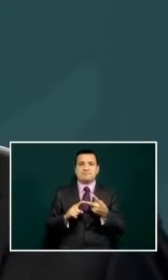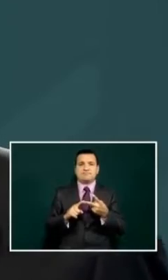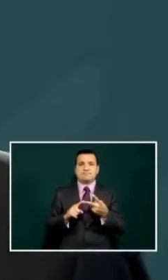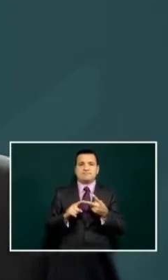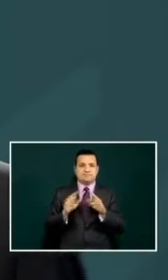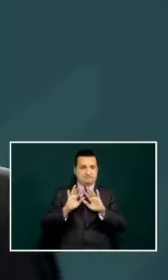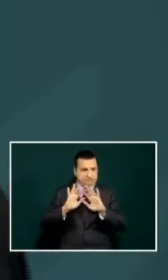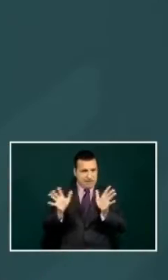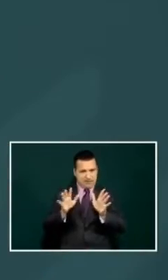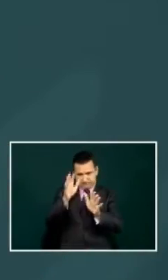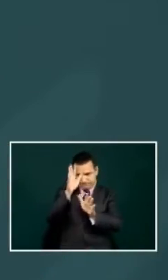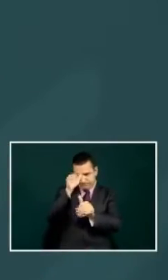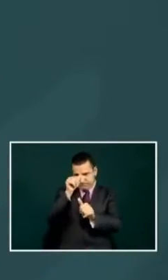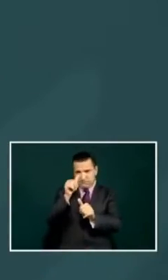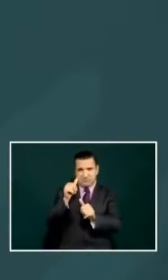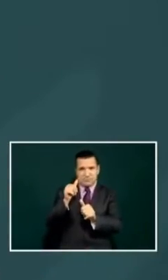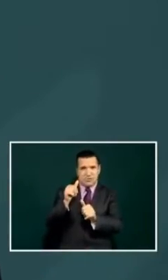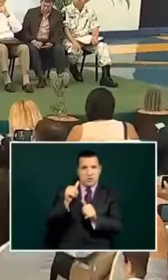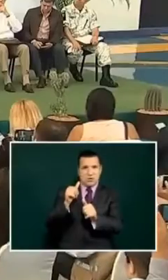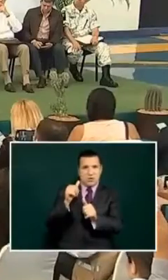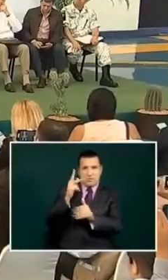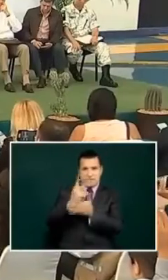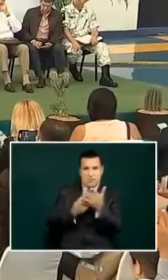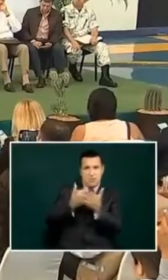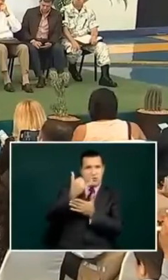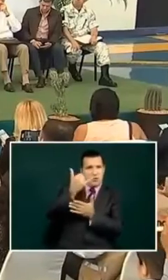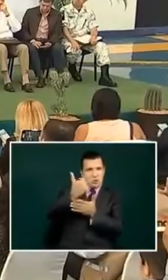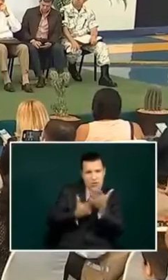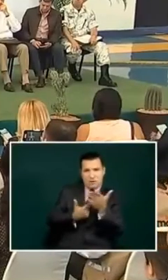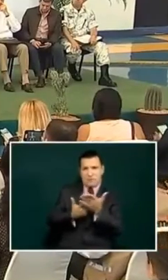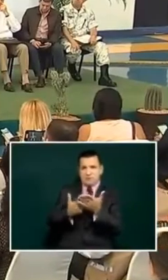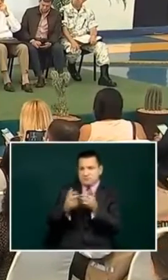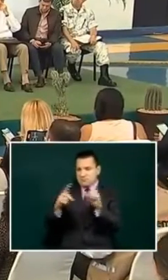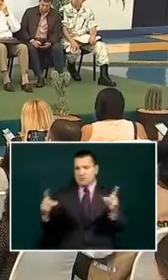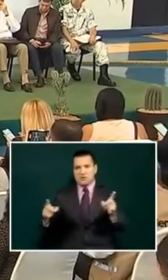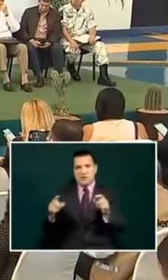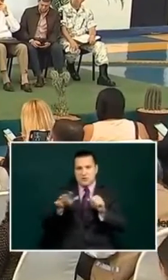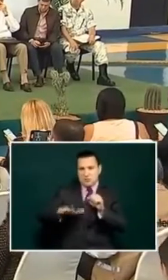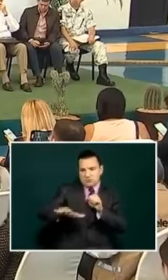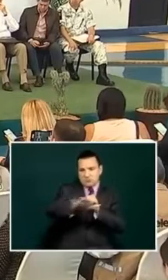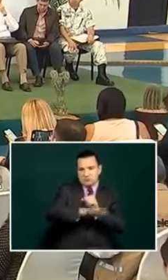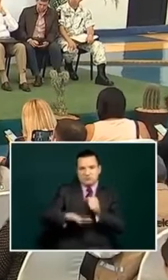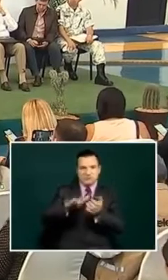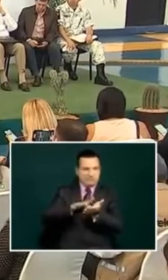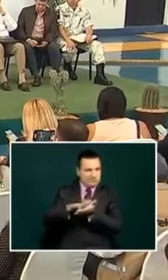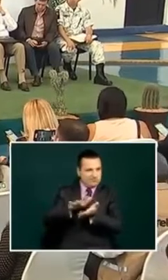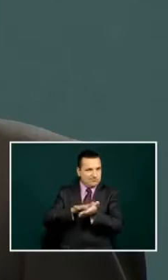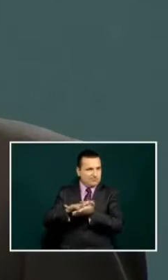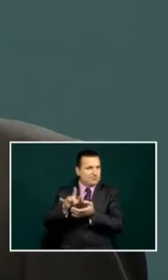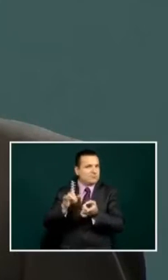they are now taking uh some programs for development urban development